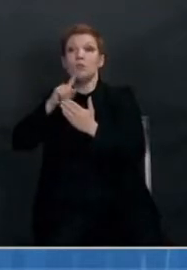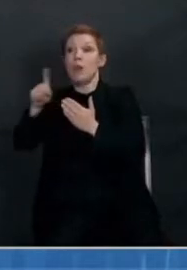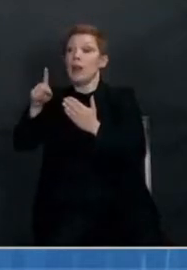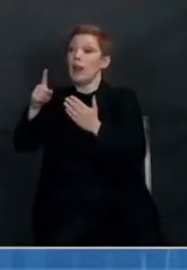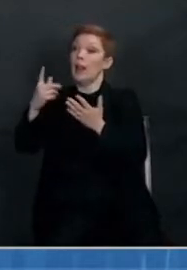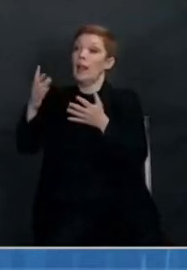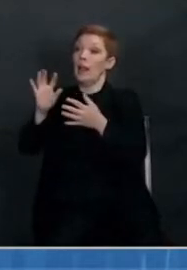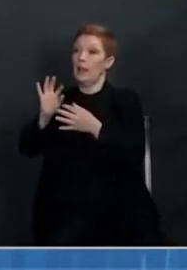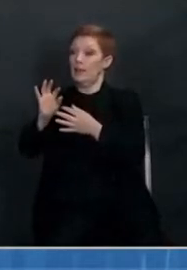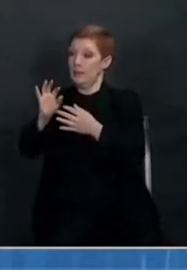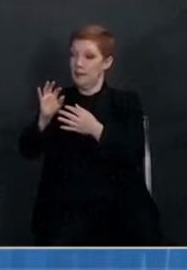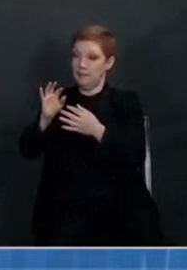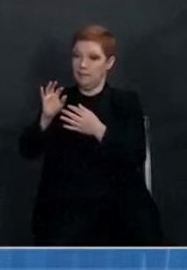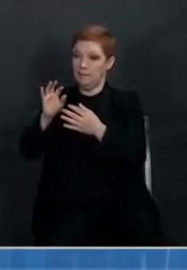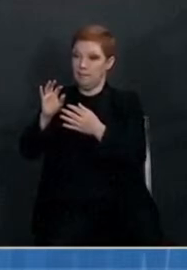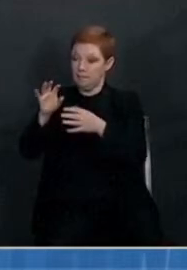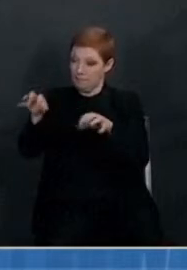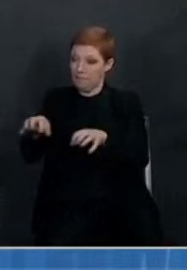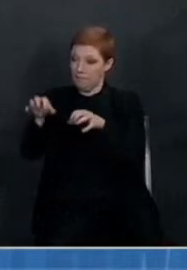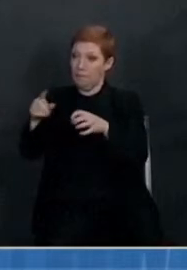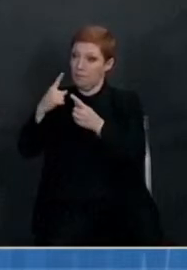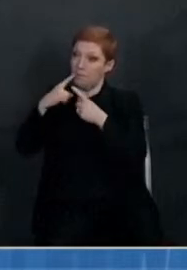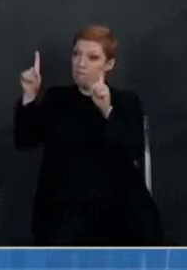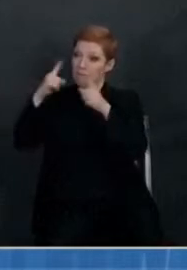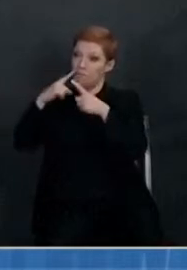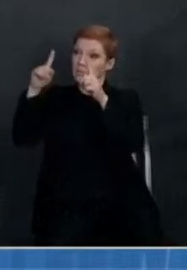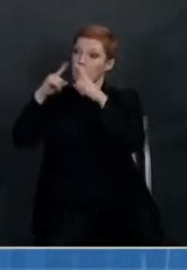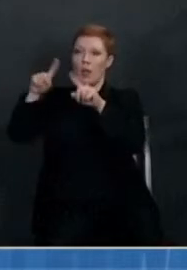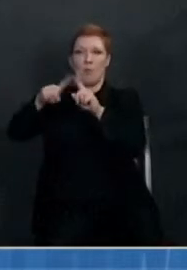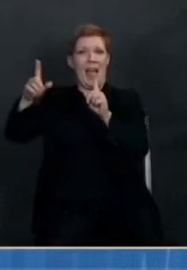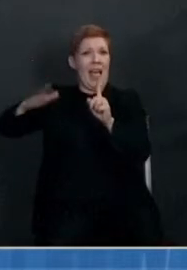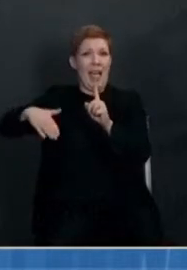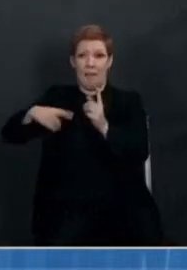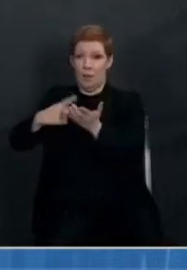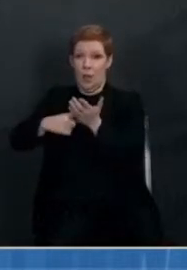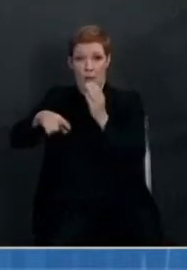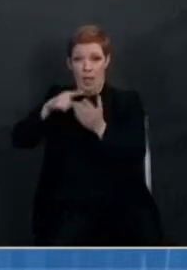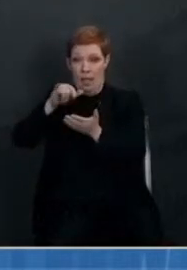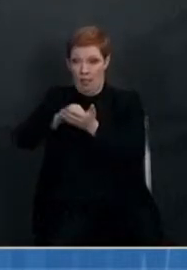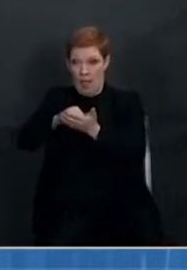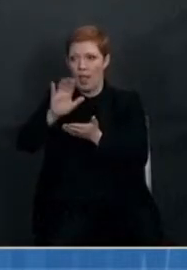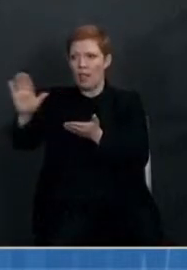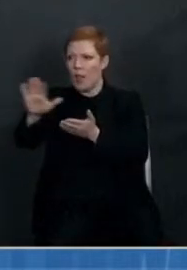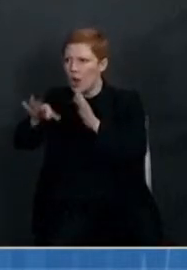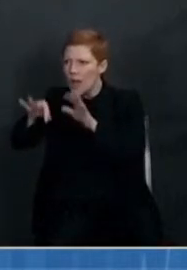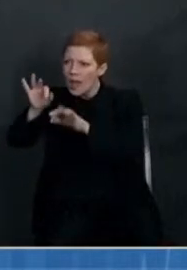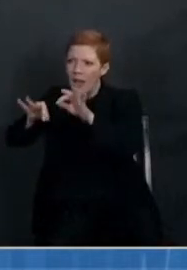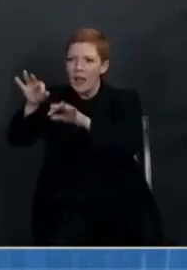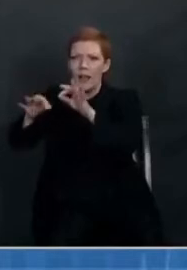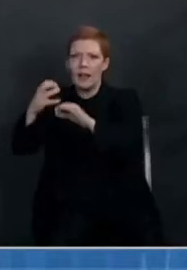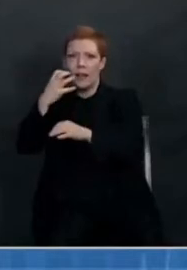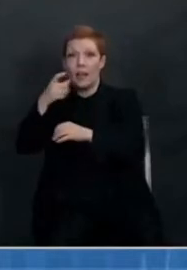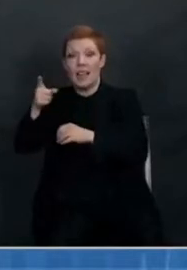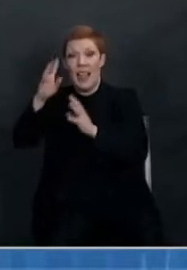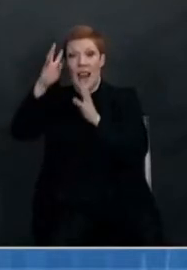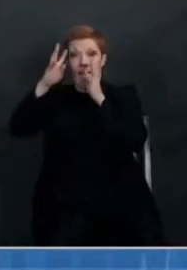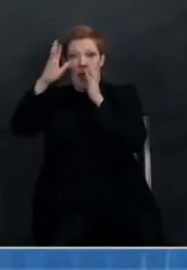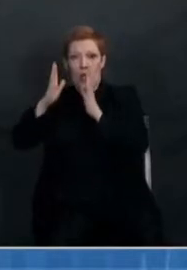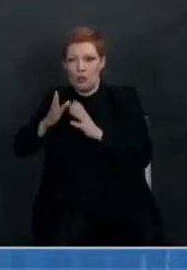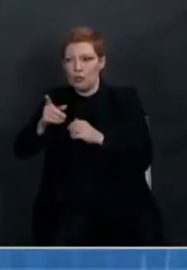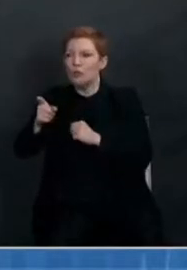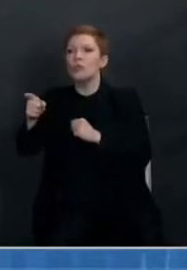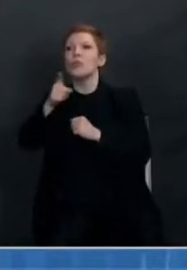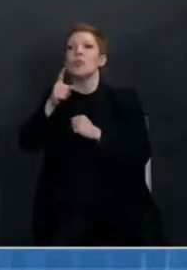that we haven't talked a lot about during the response to this virus, which is the entrepreneurs and the innovators and the